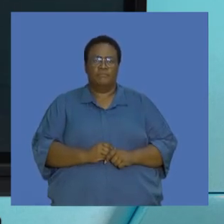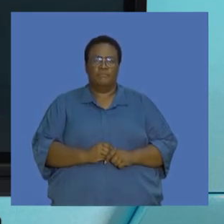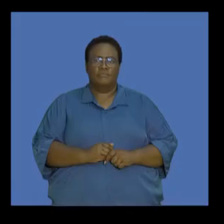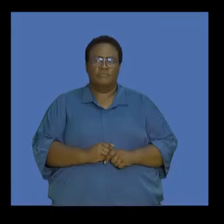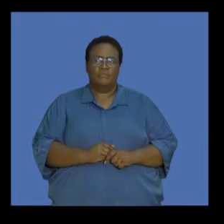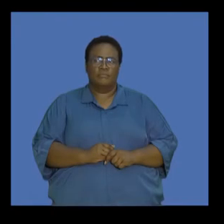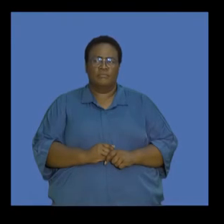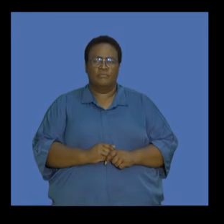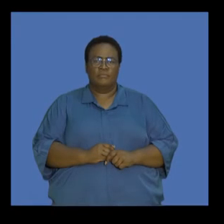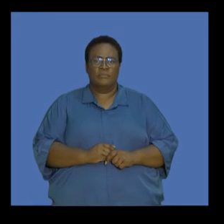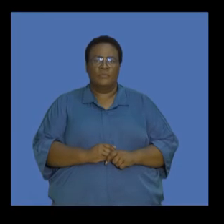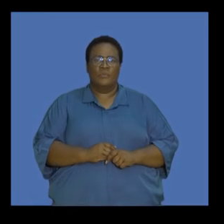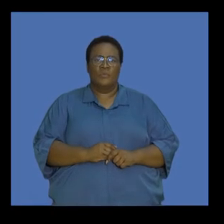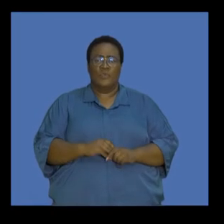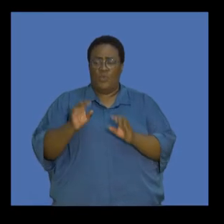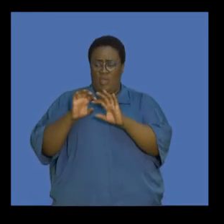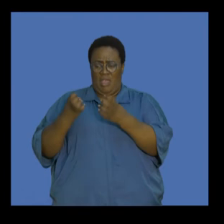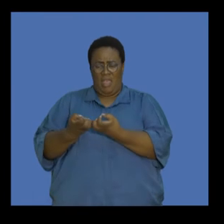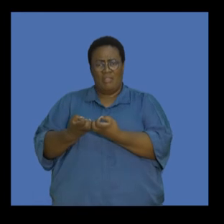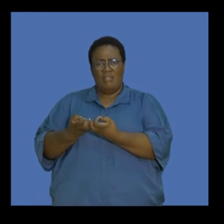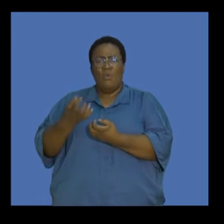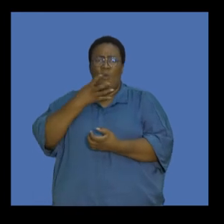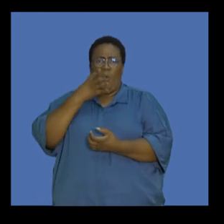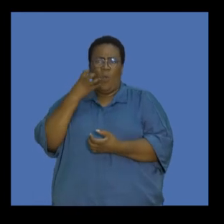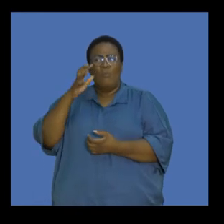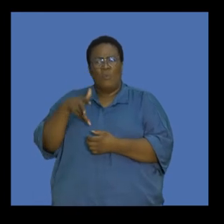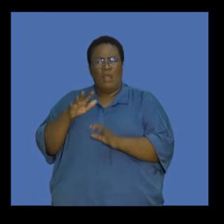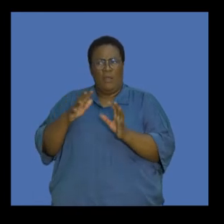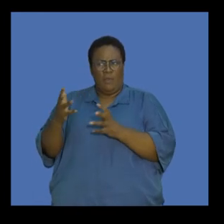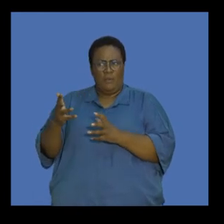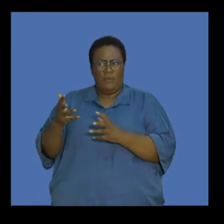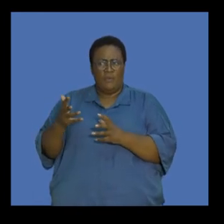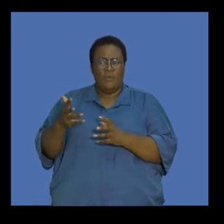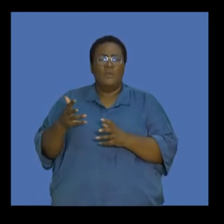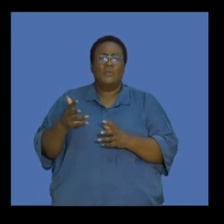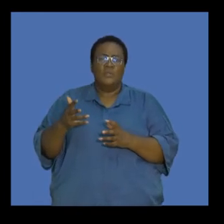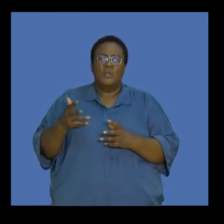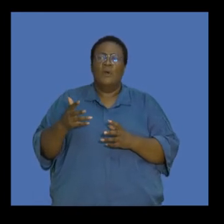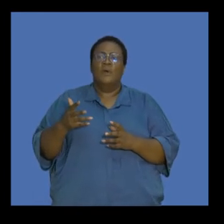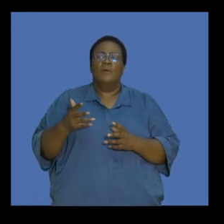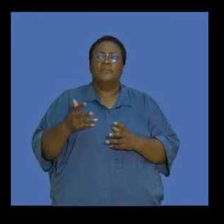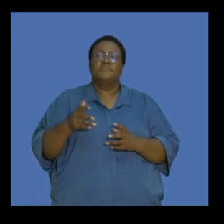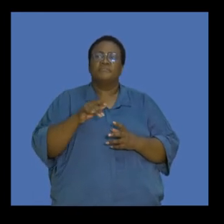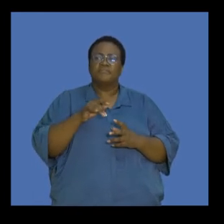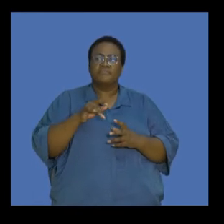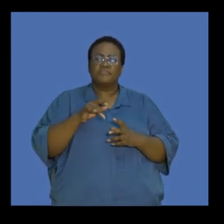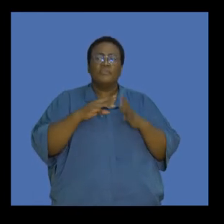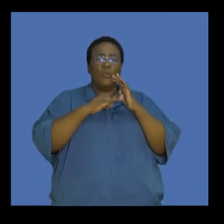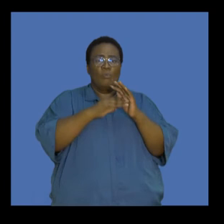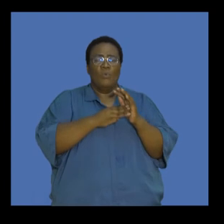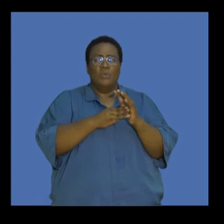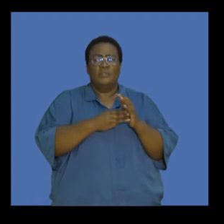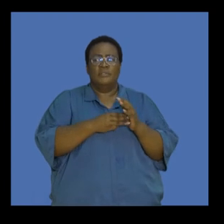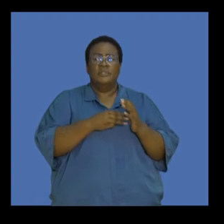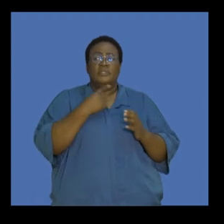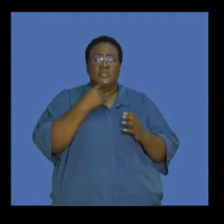So how much more will the earth warm? Well, models predict that the world consumes even more fossil fuels today and that